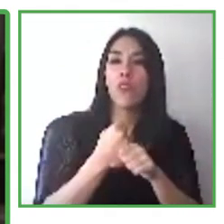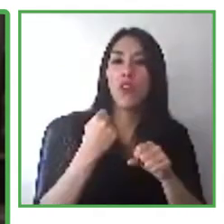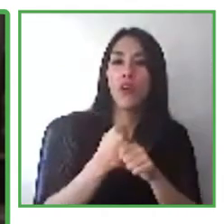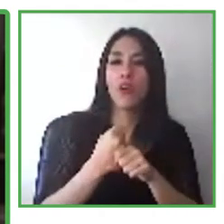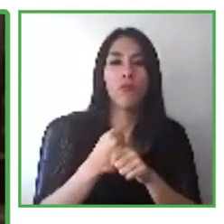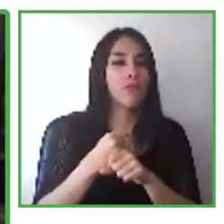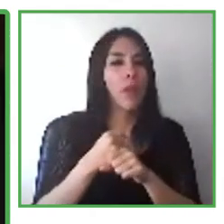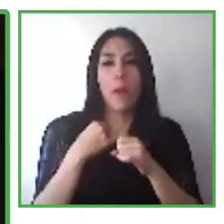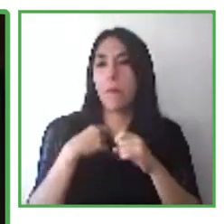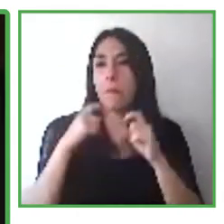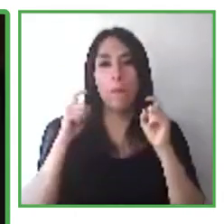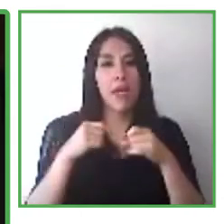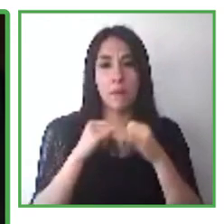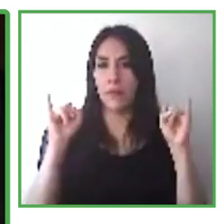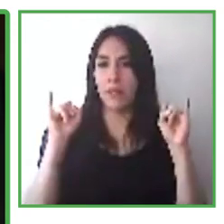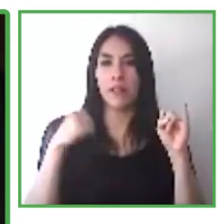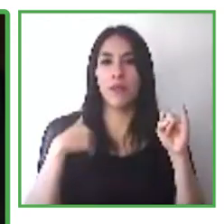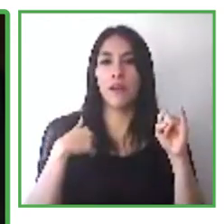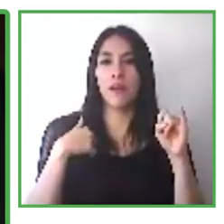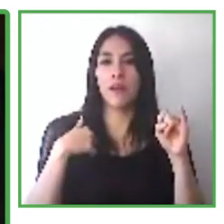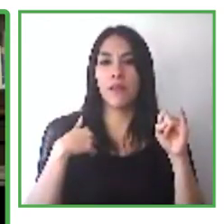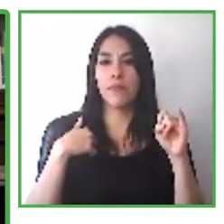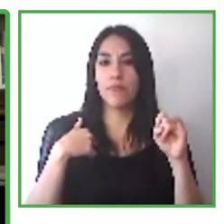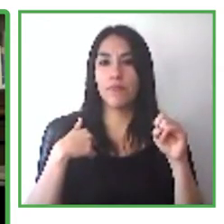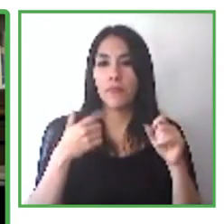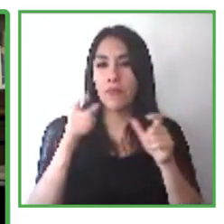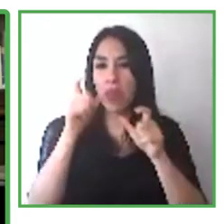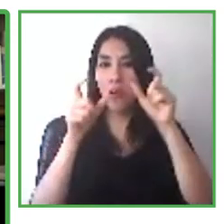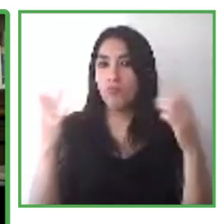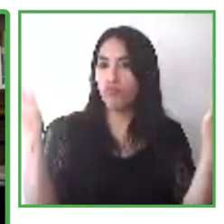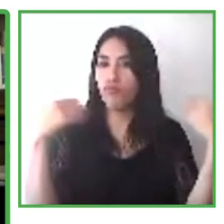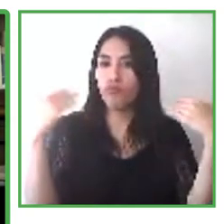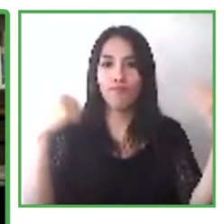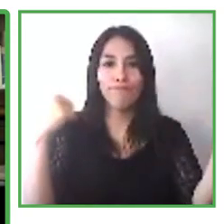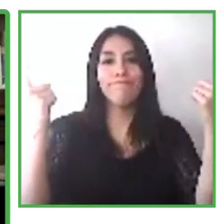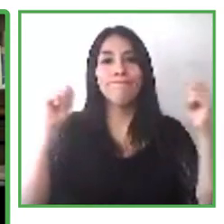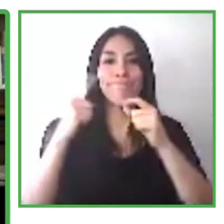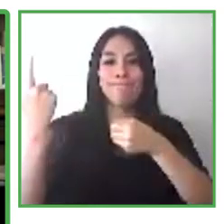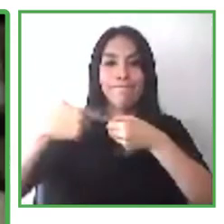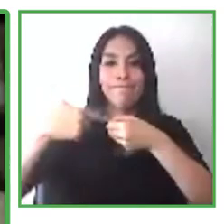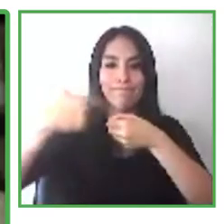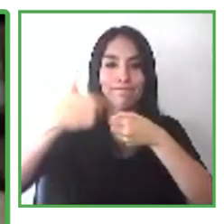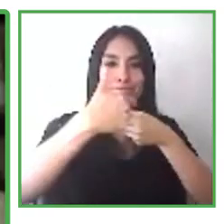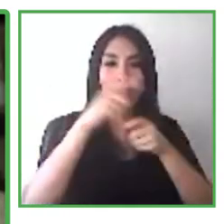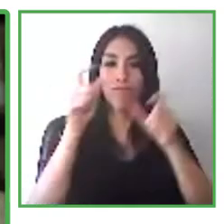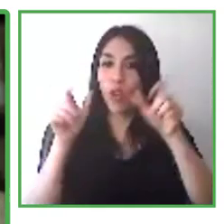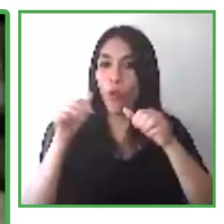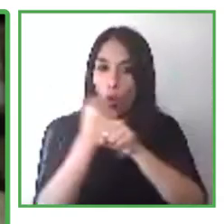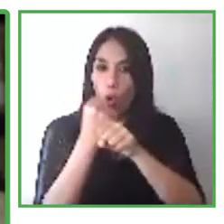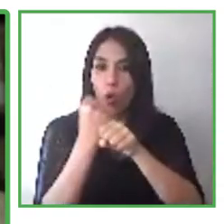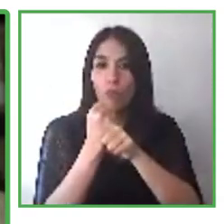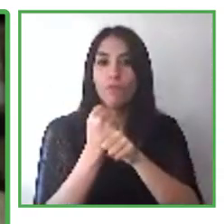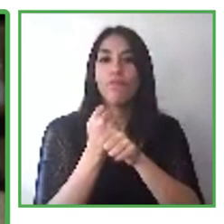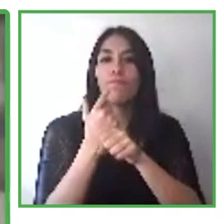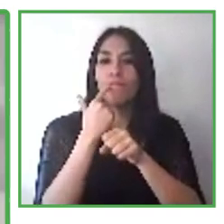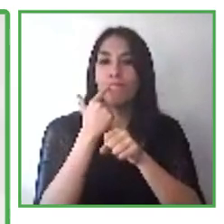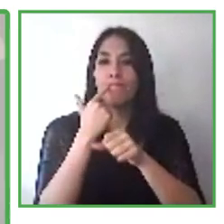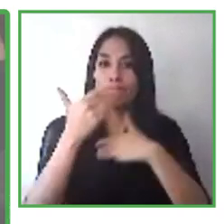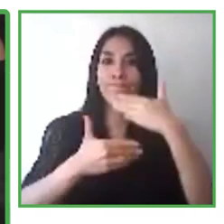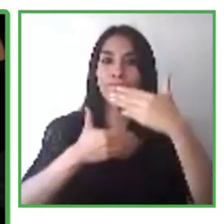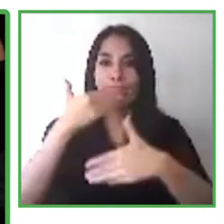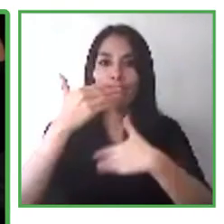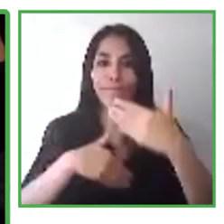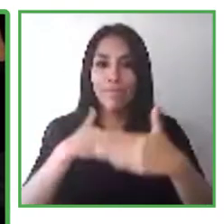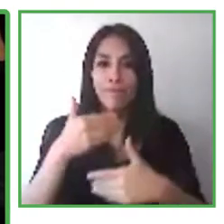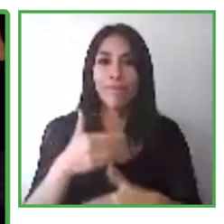developing software, for my clients or teaching online workshops or courses.